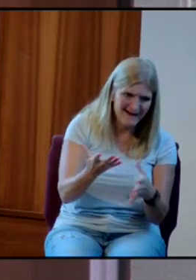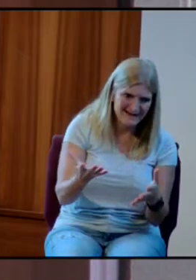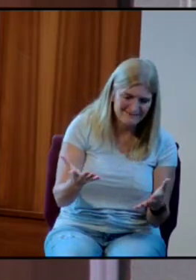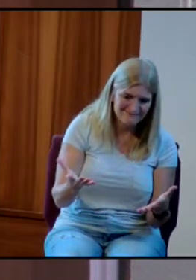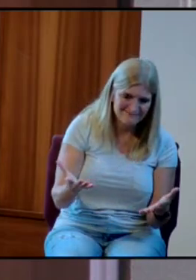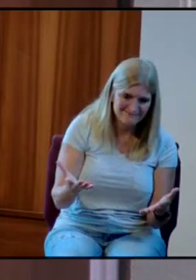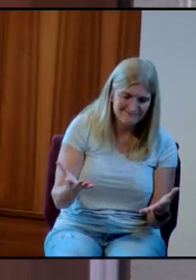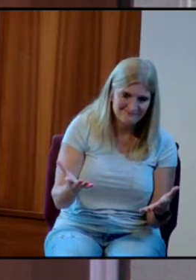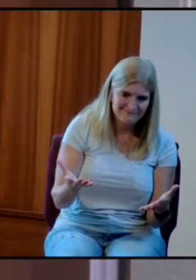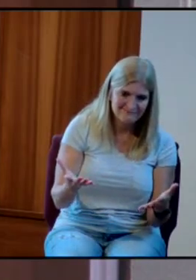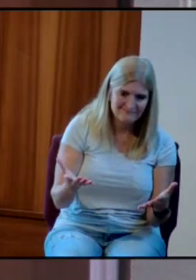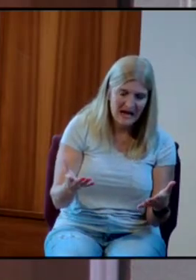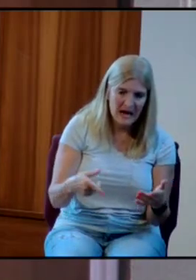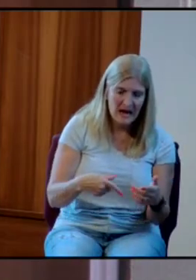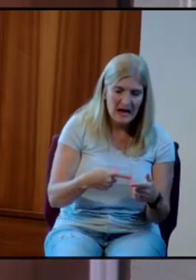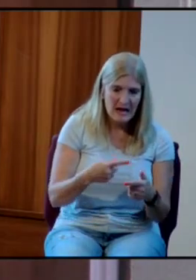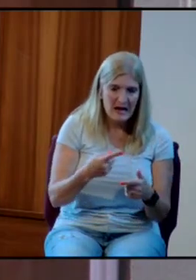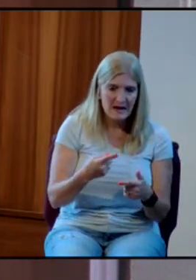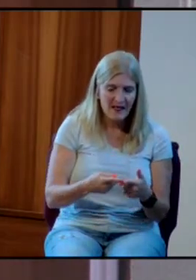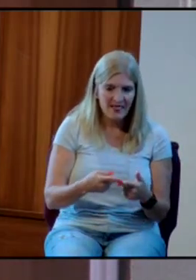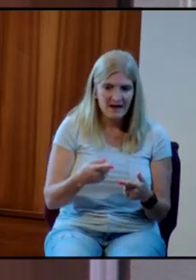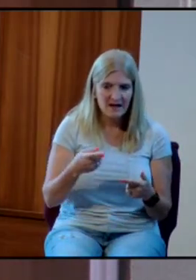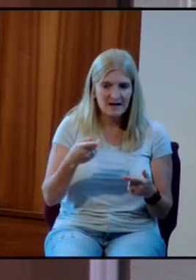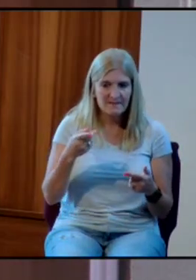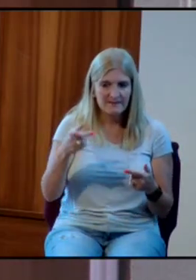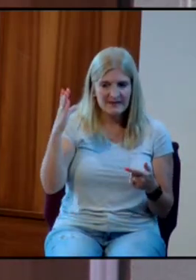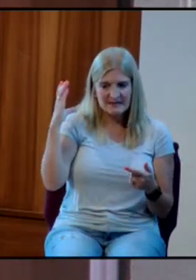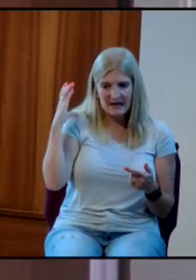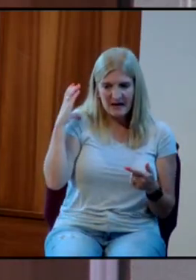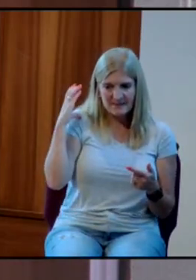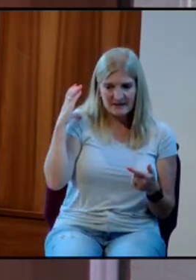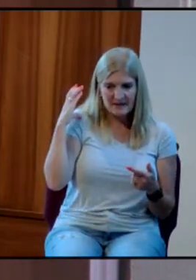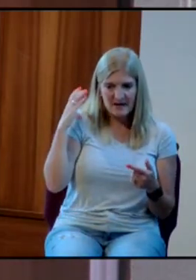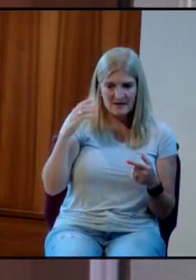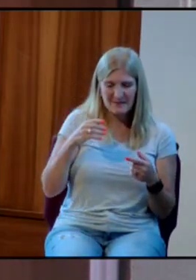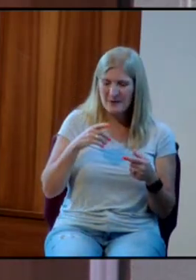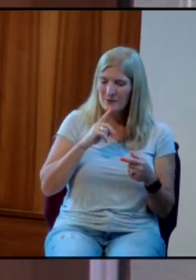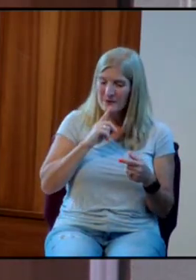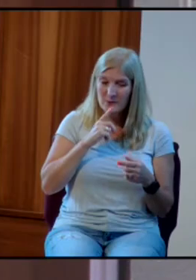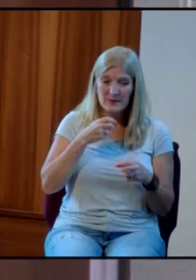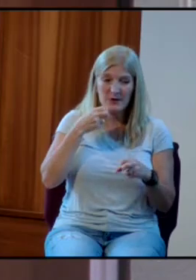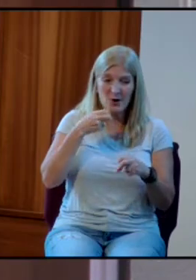And then he had to make an incredibly hard decision.